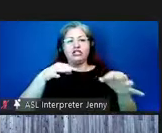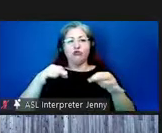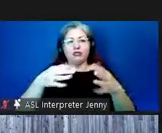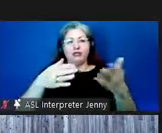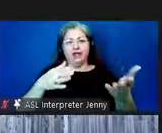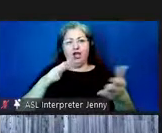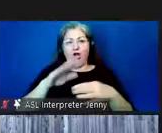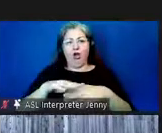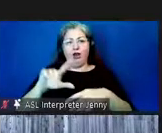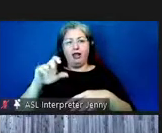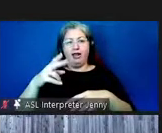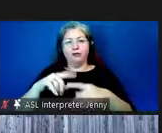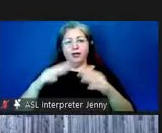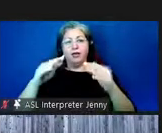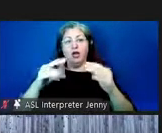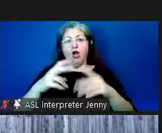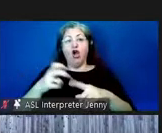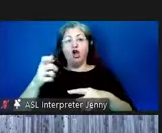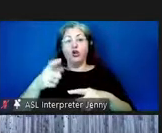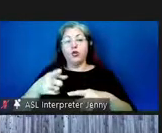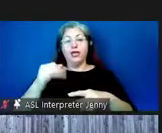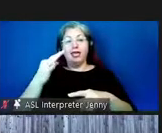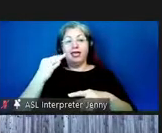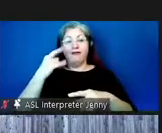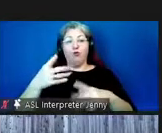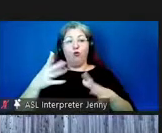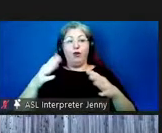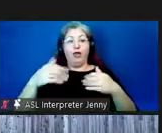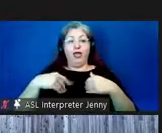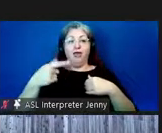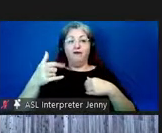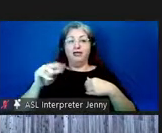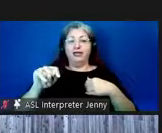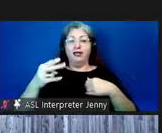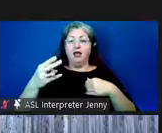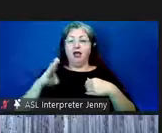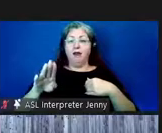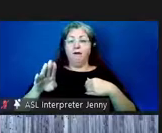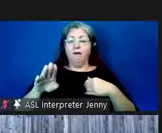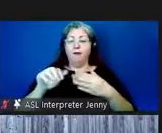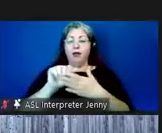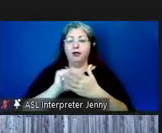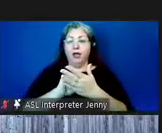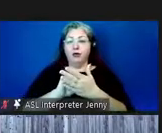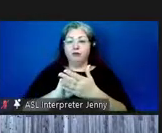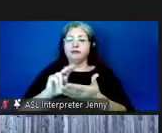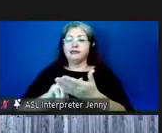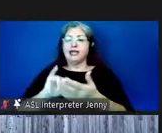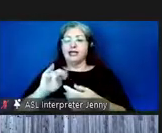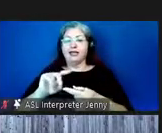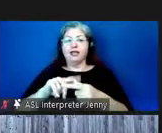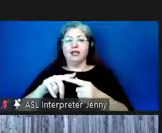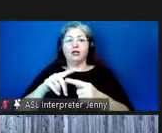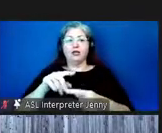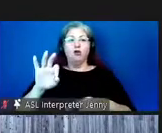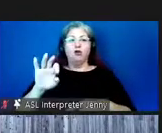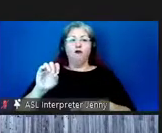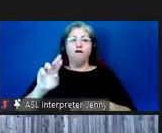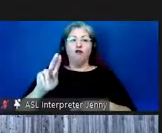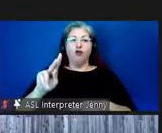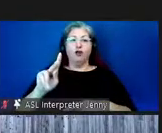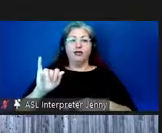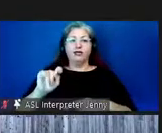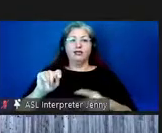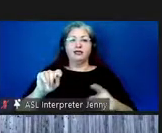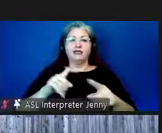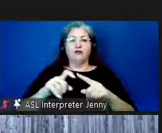here the harder way is that if you have a github account you sign in obviously and then you fork it and then there's already five people